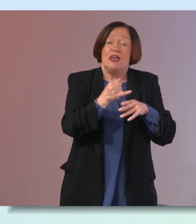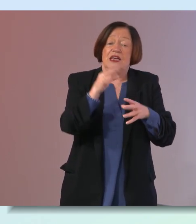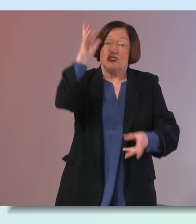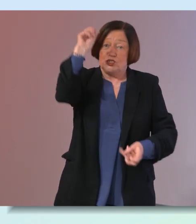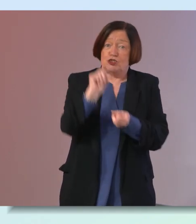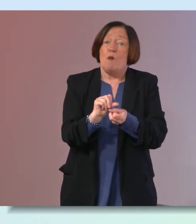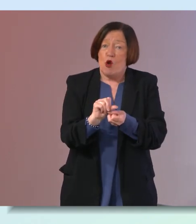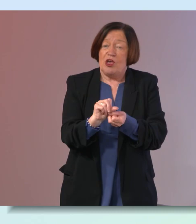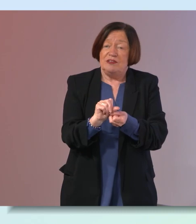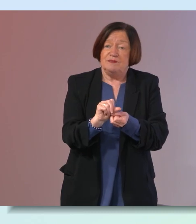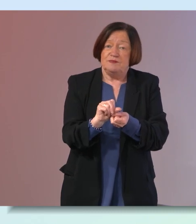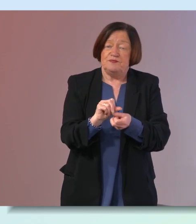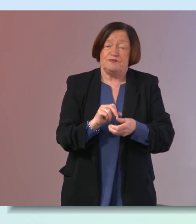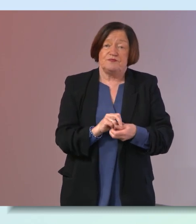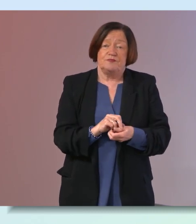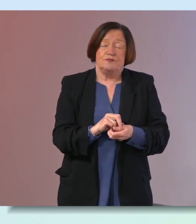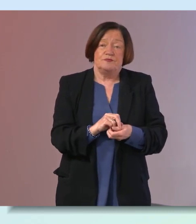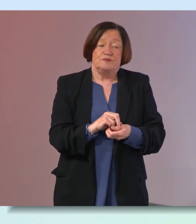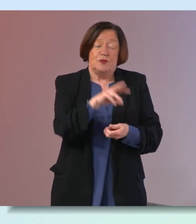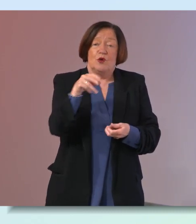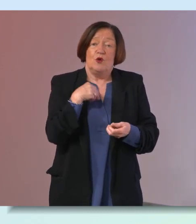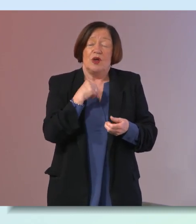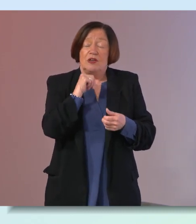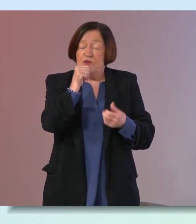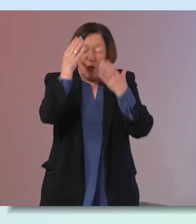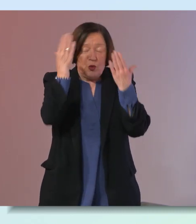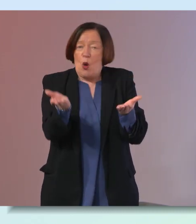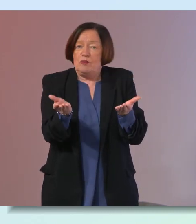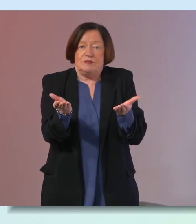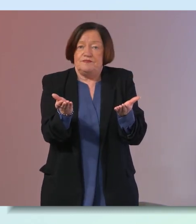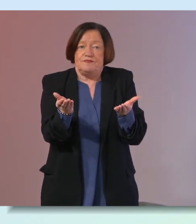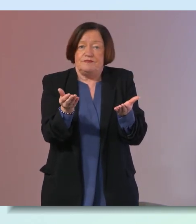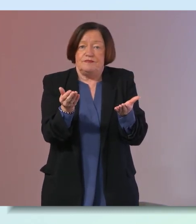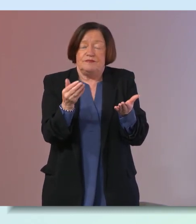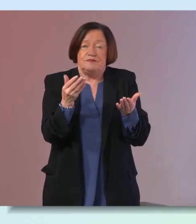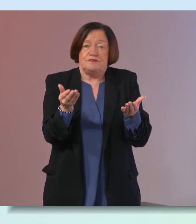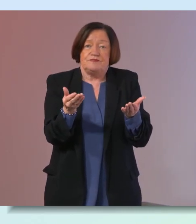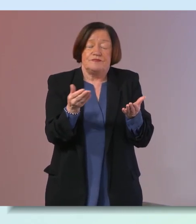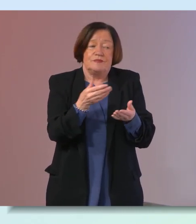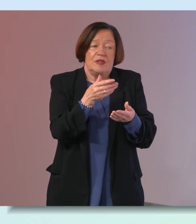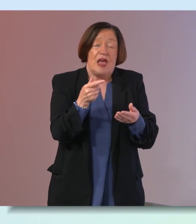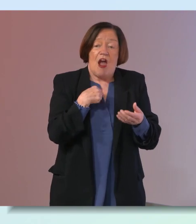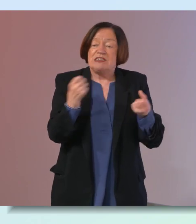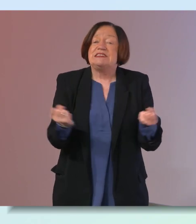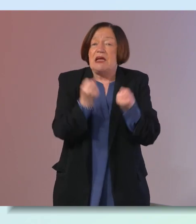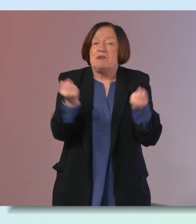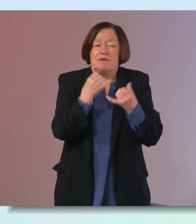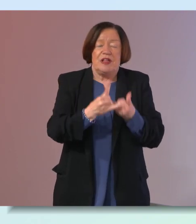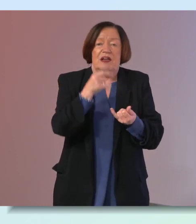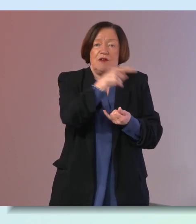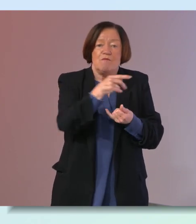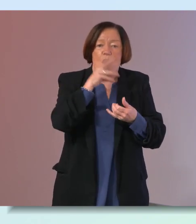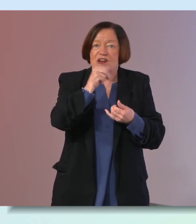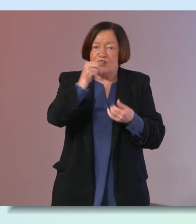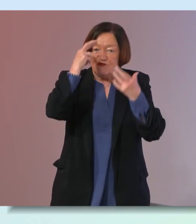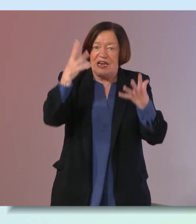um because you know we don't know the symptoms maybe like maury here didn't realize